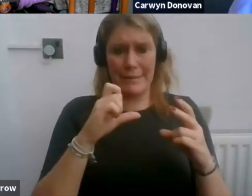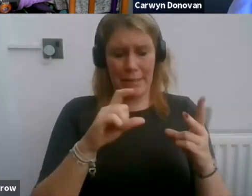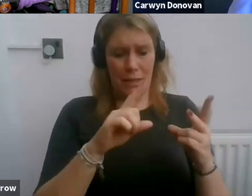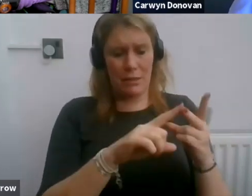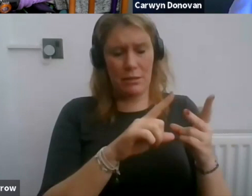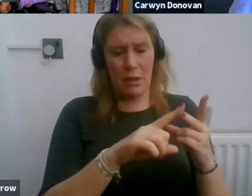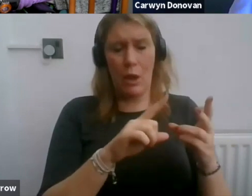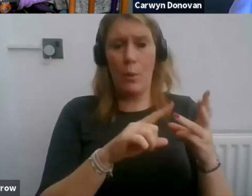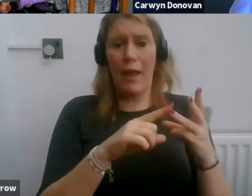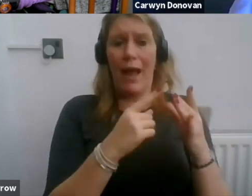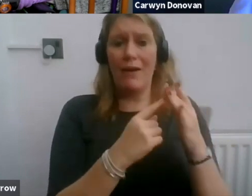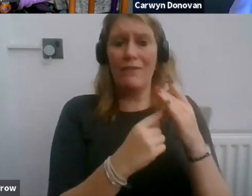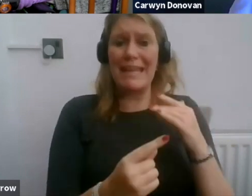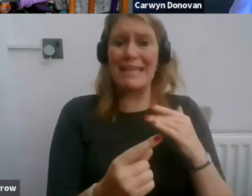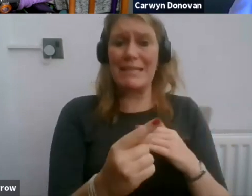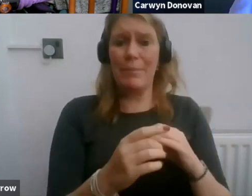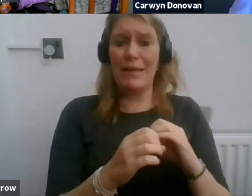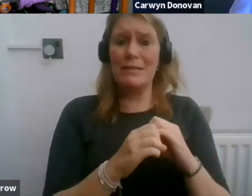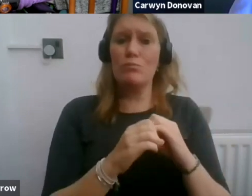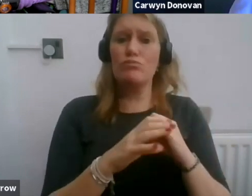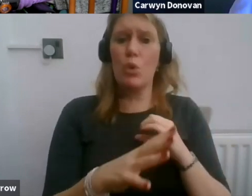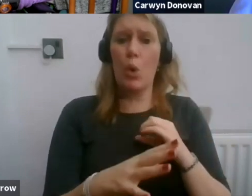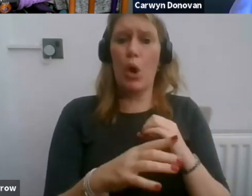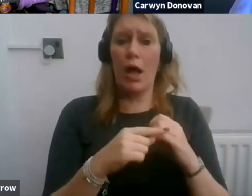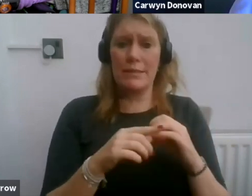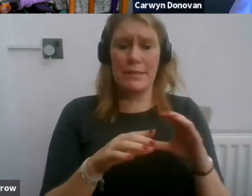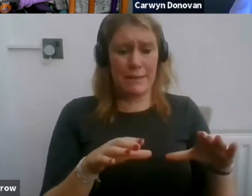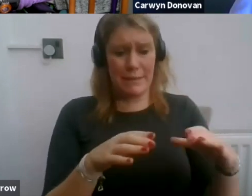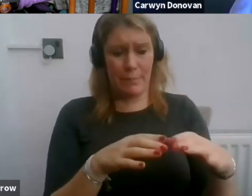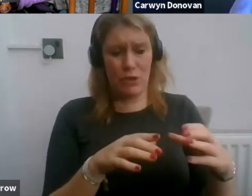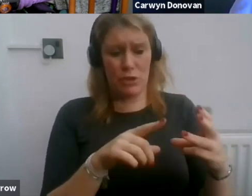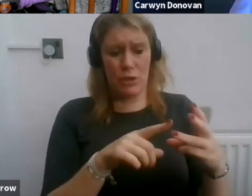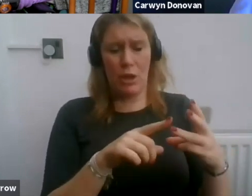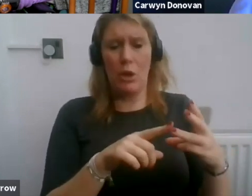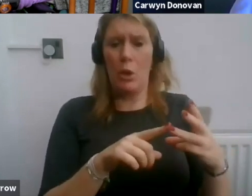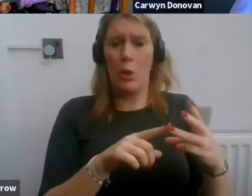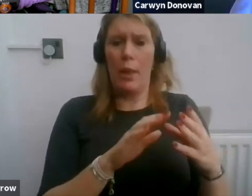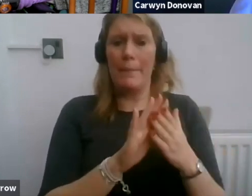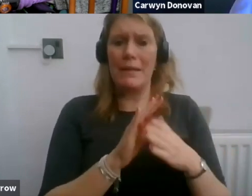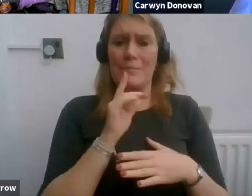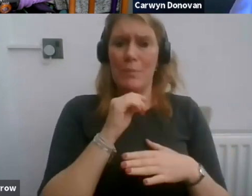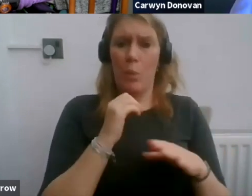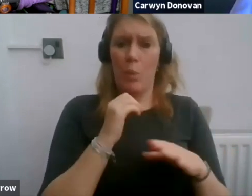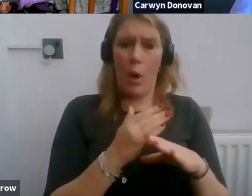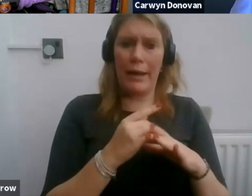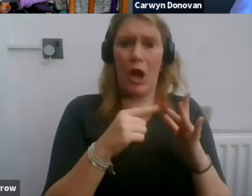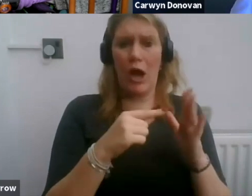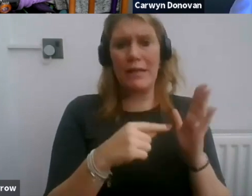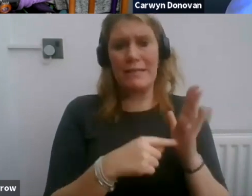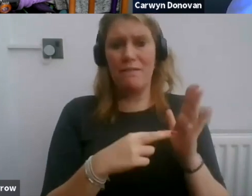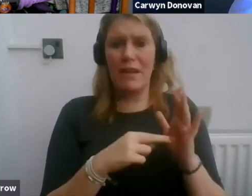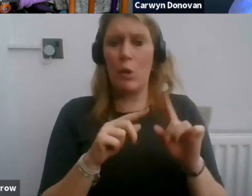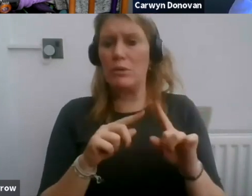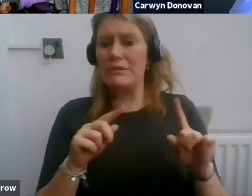independent broadcast division, which covers those working in ITV, et cetera.